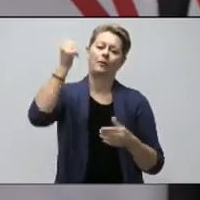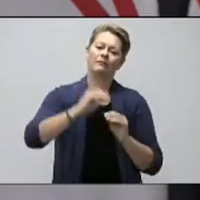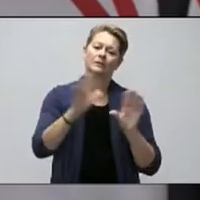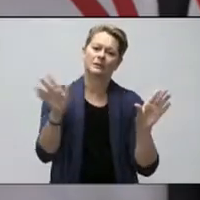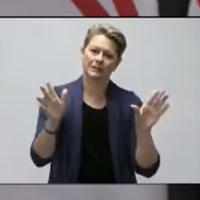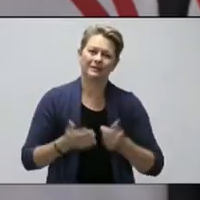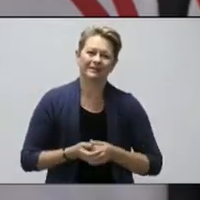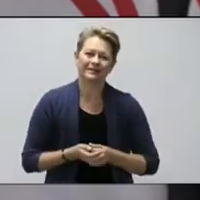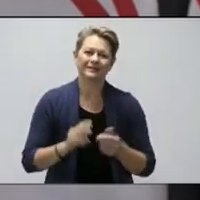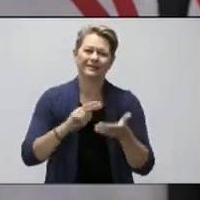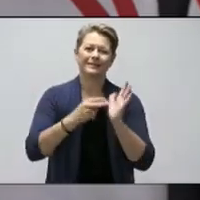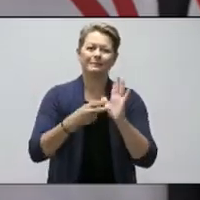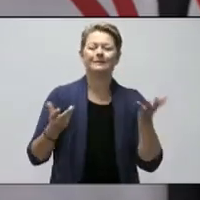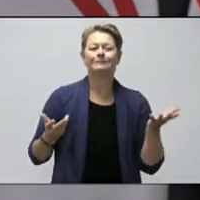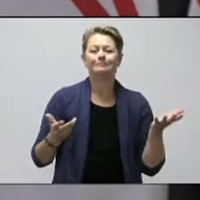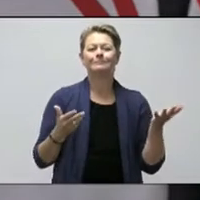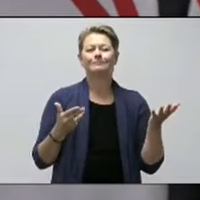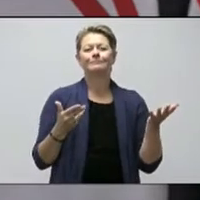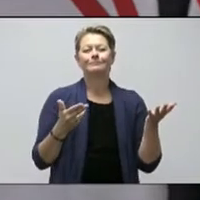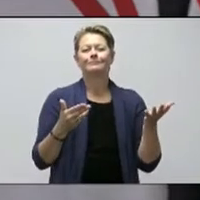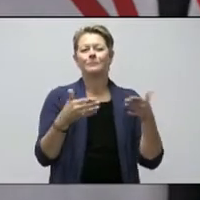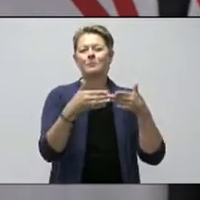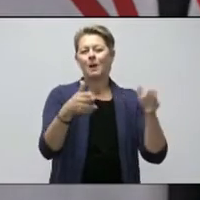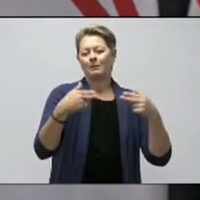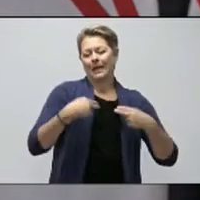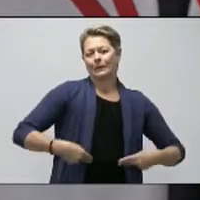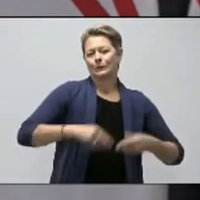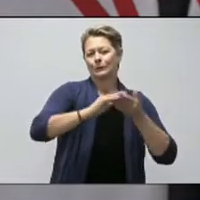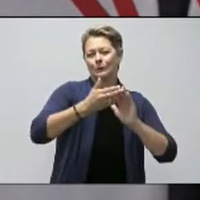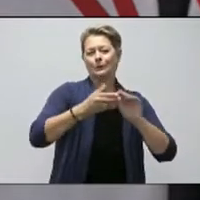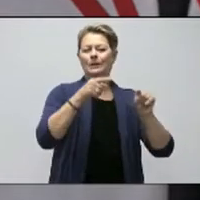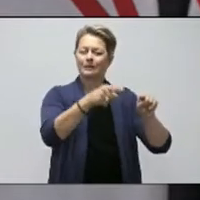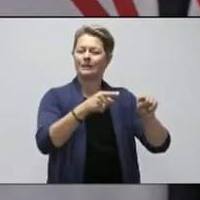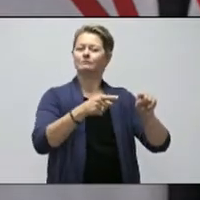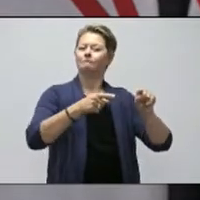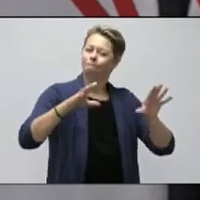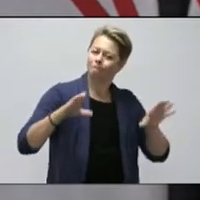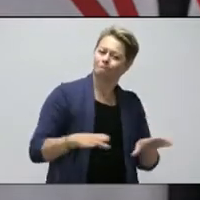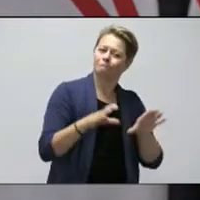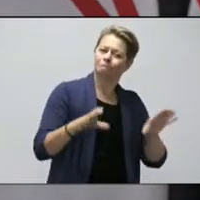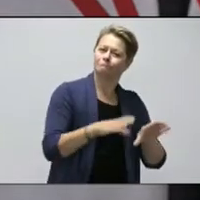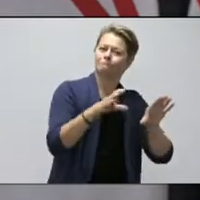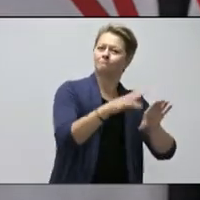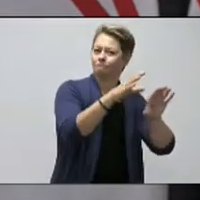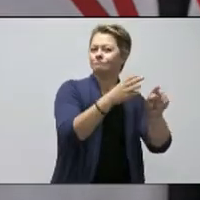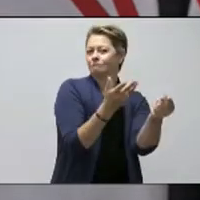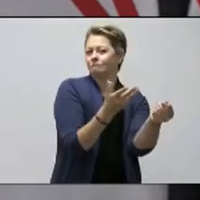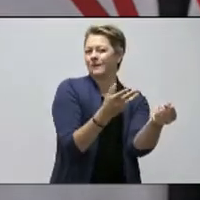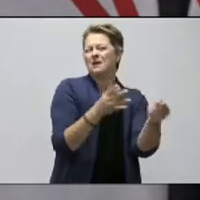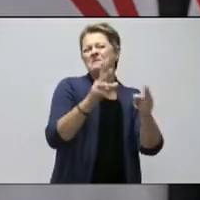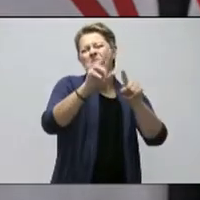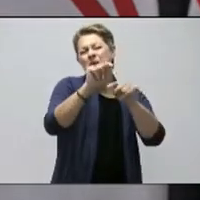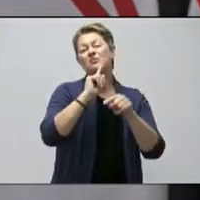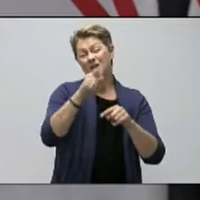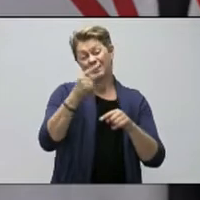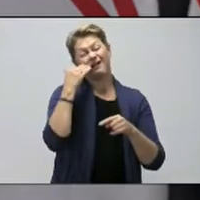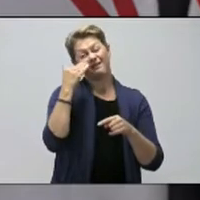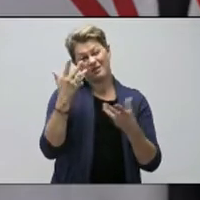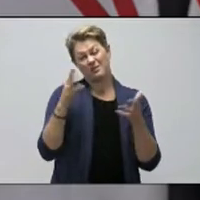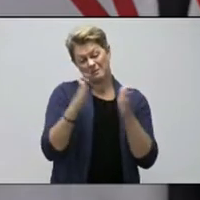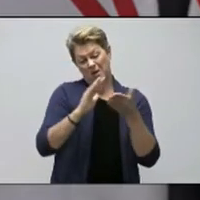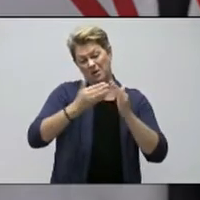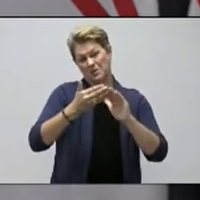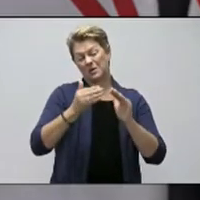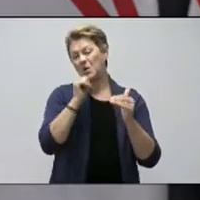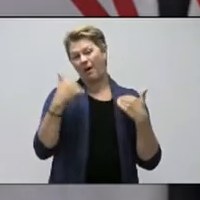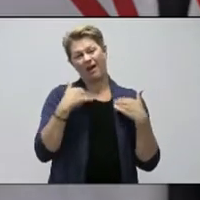officials do their jobs if there has been an exposure. And again, we recognize that there's barriers depending on where you are across the province, and we're